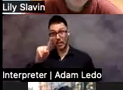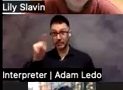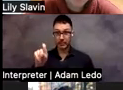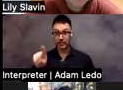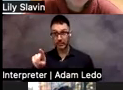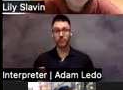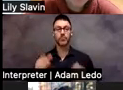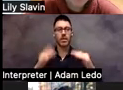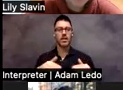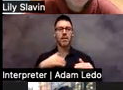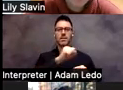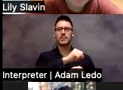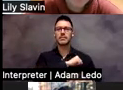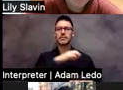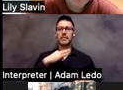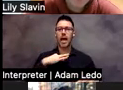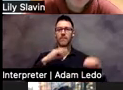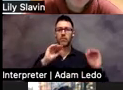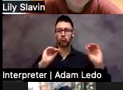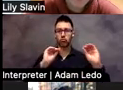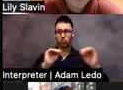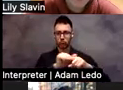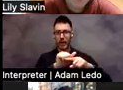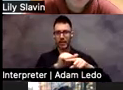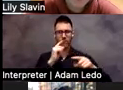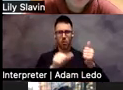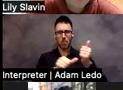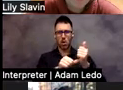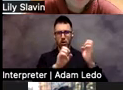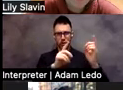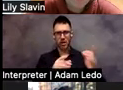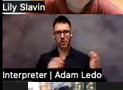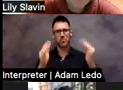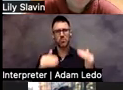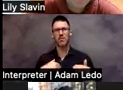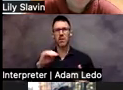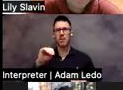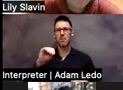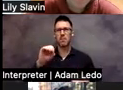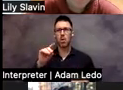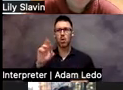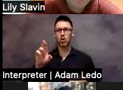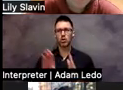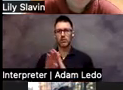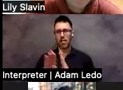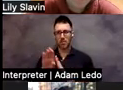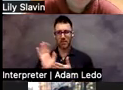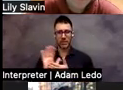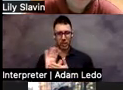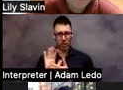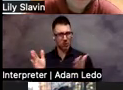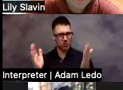to teach the paraeducators. This one's a motor development video. This one is on